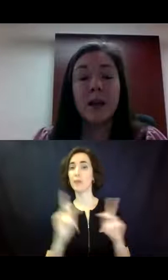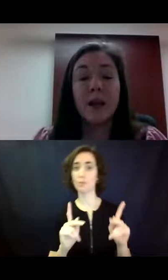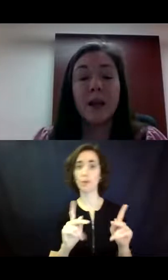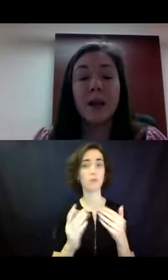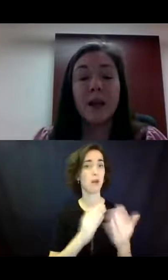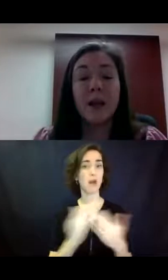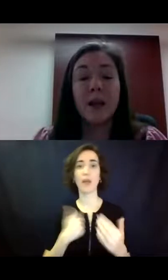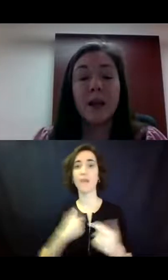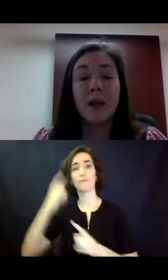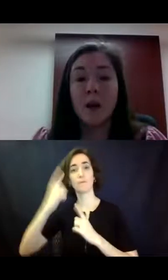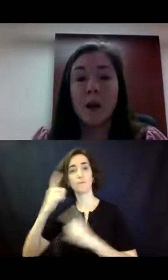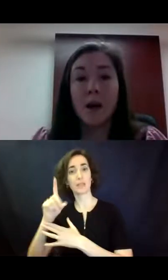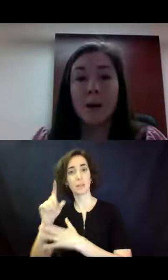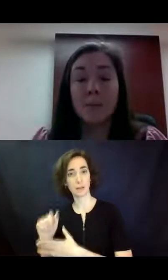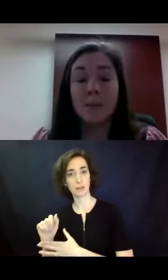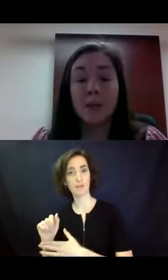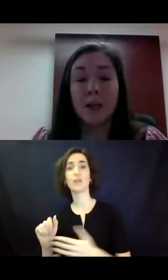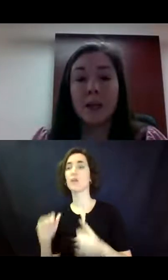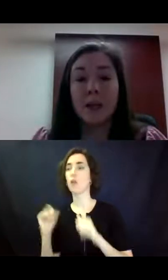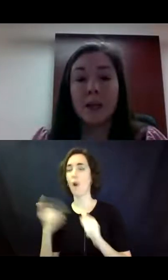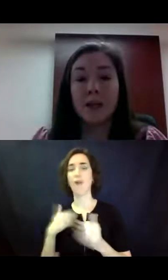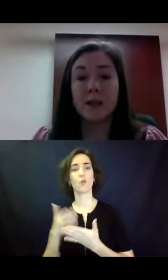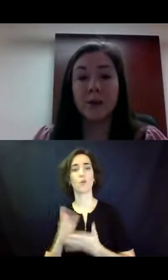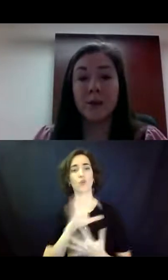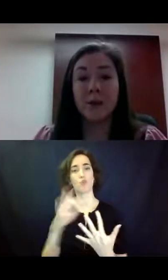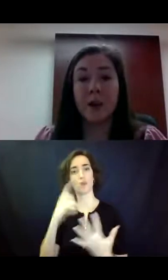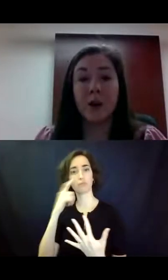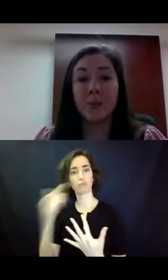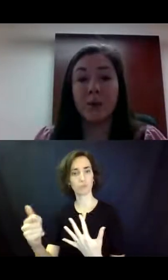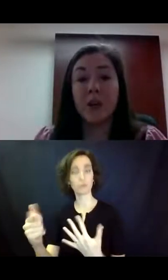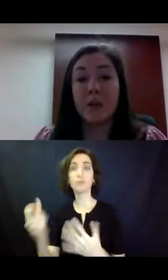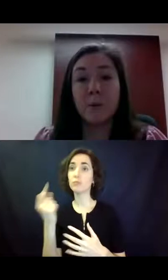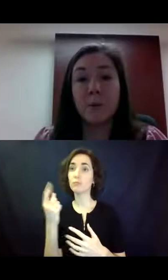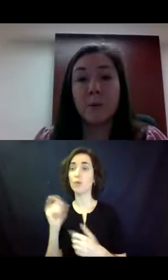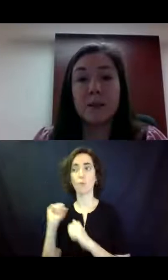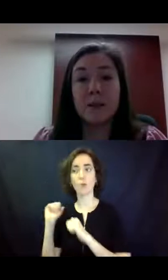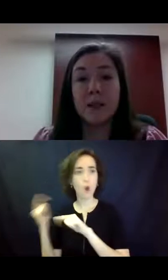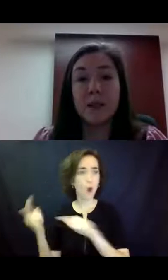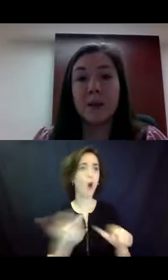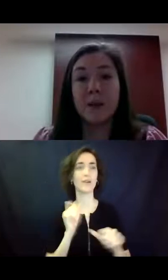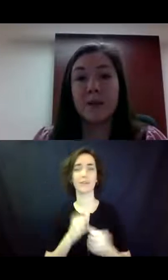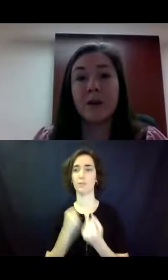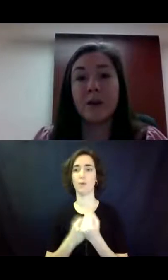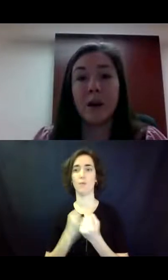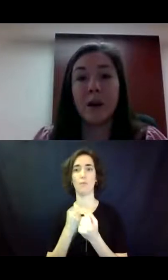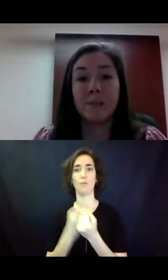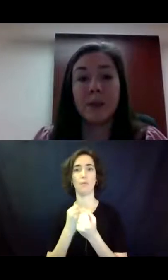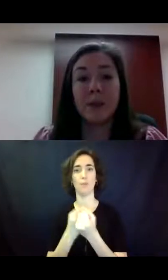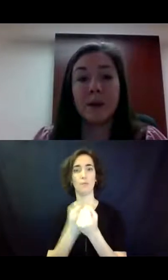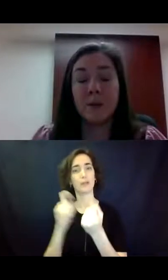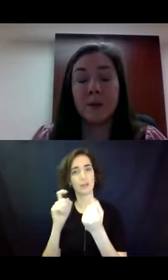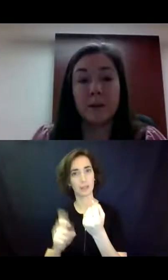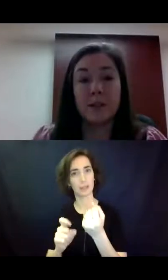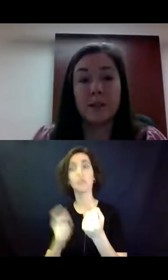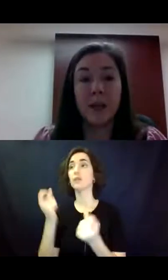and everybody's going to need support. Um, and until they are proven otherwise, they need to be given, um, that